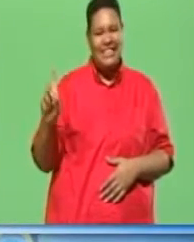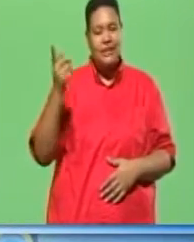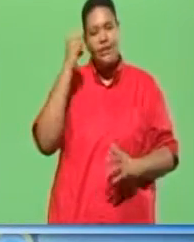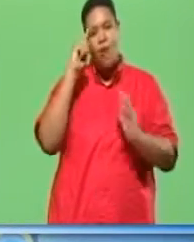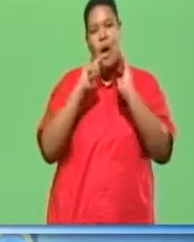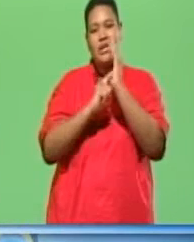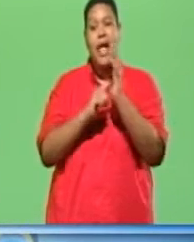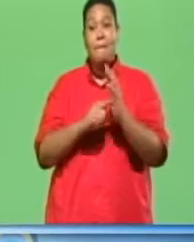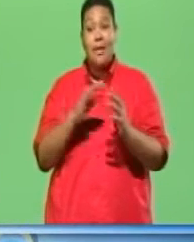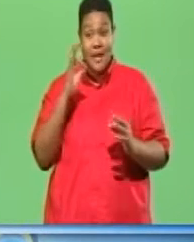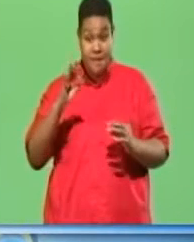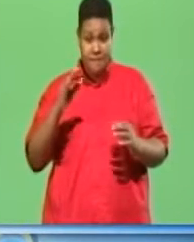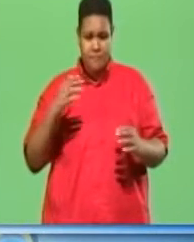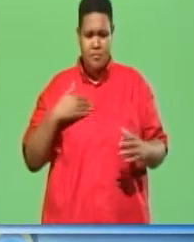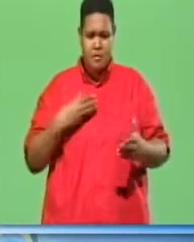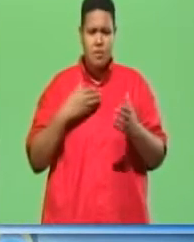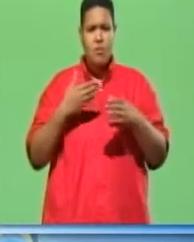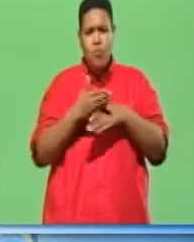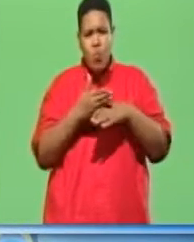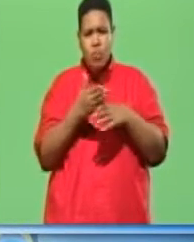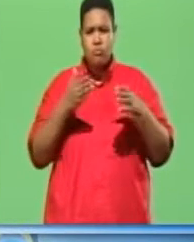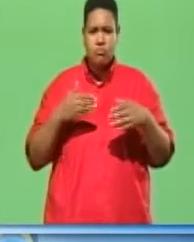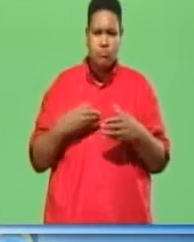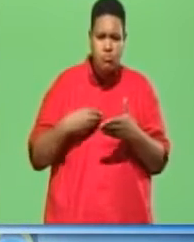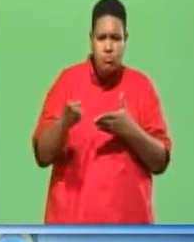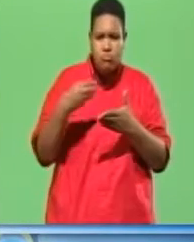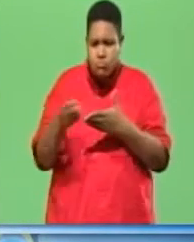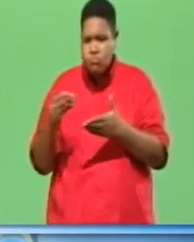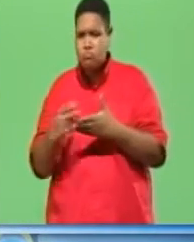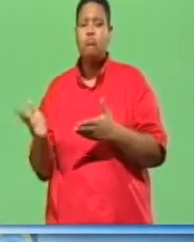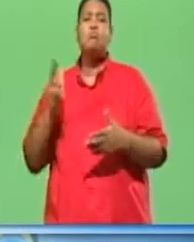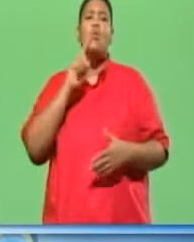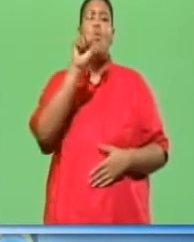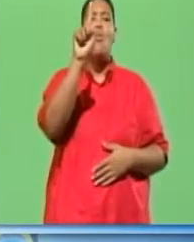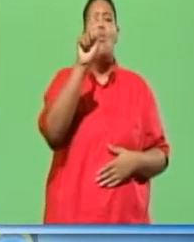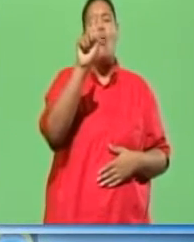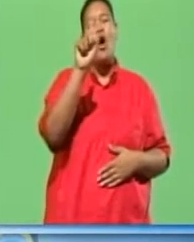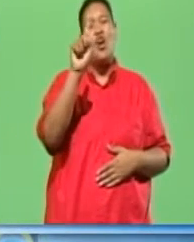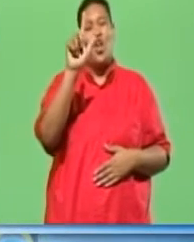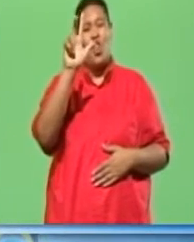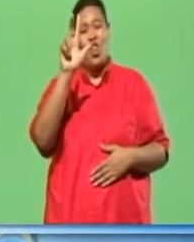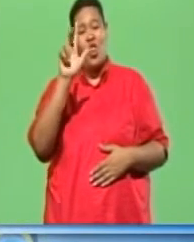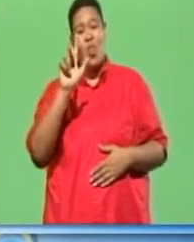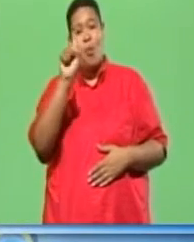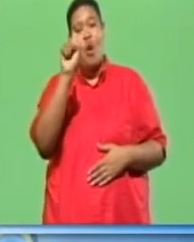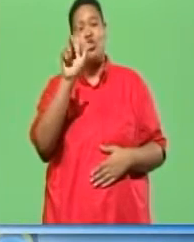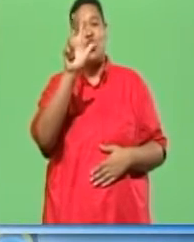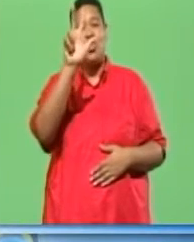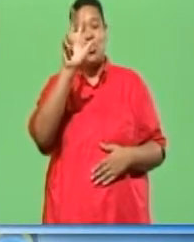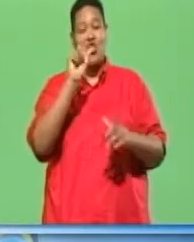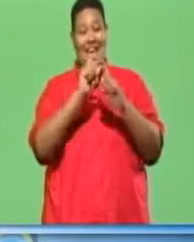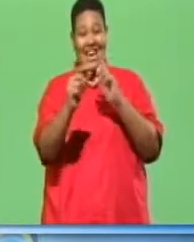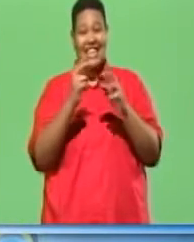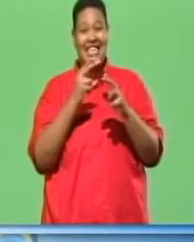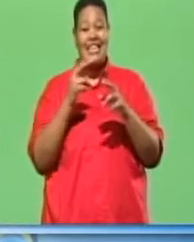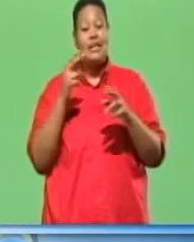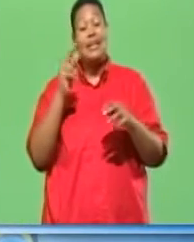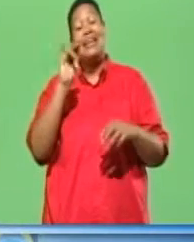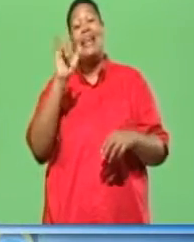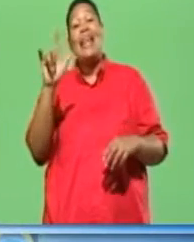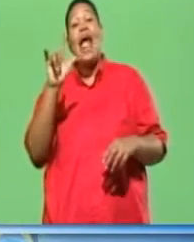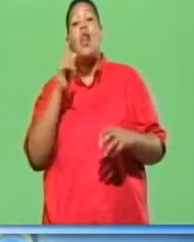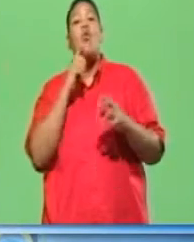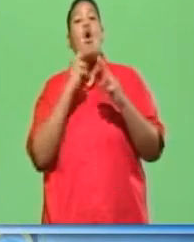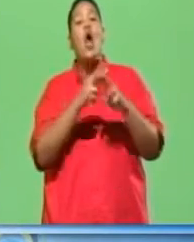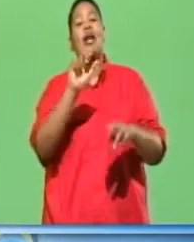example, if a carpenter could buy 103-inch length nails for 10 pennies, then these nails were called 10-penny or 10-D